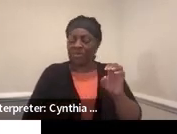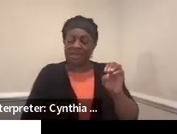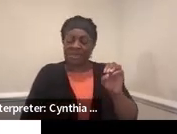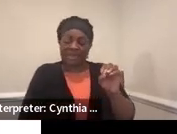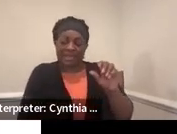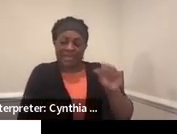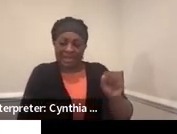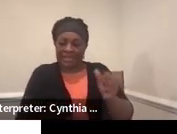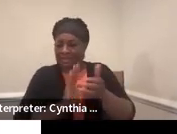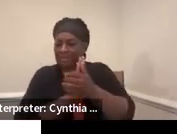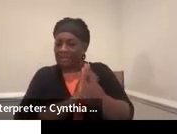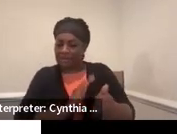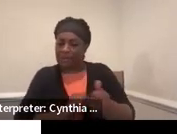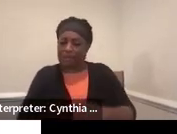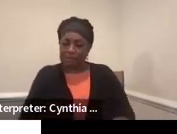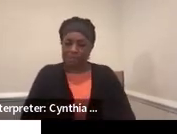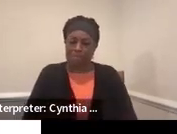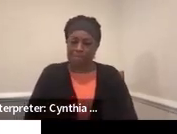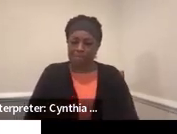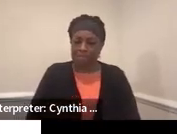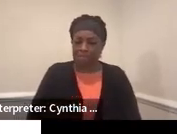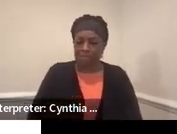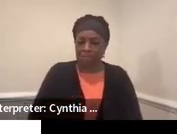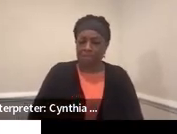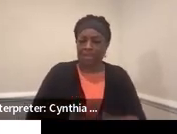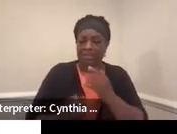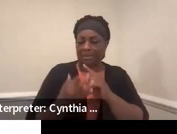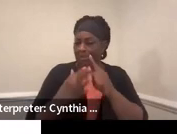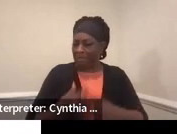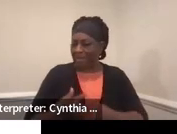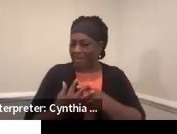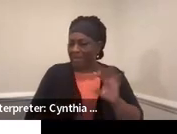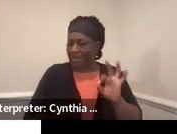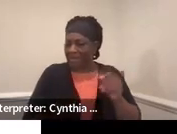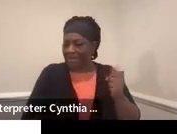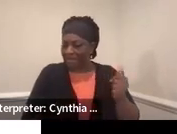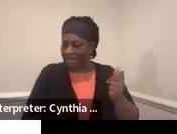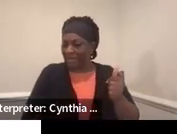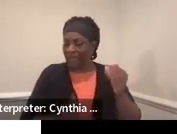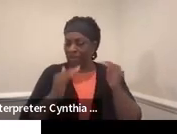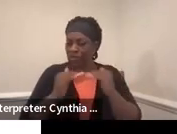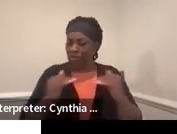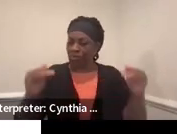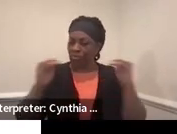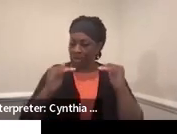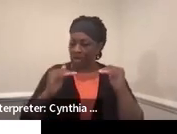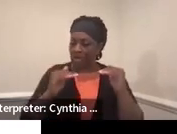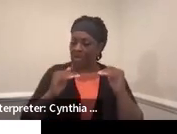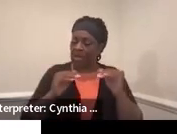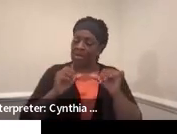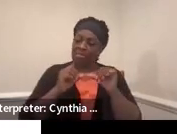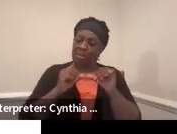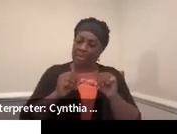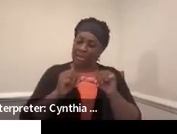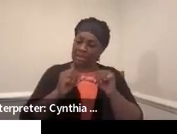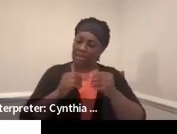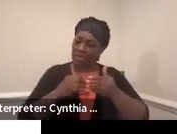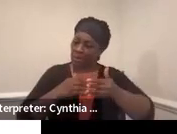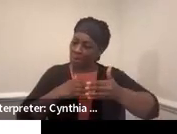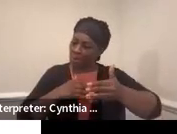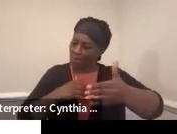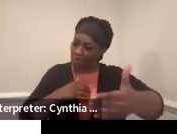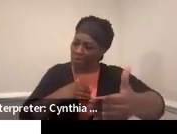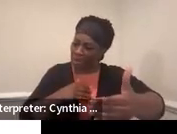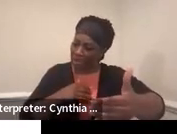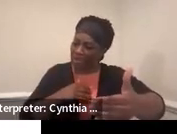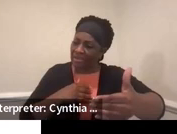from the very beginning in 9th and 10th, and not only keeping that to the end of their high school